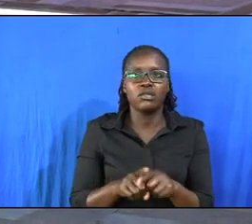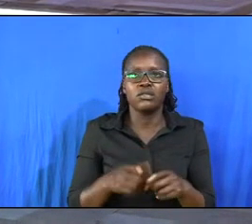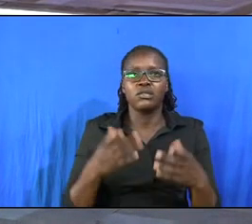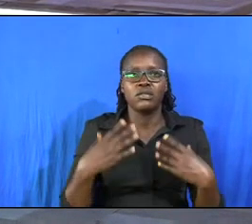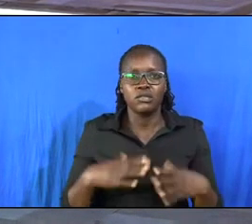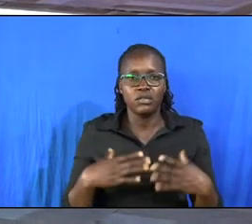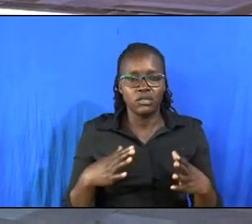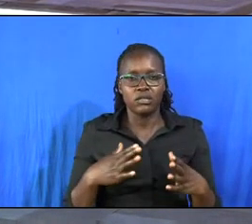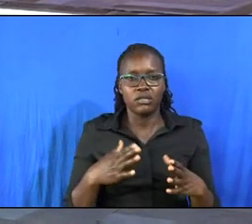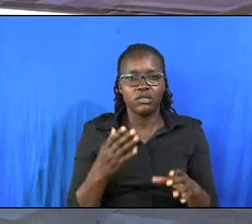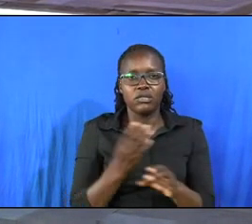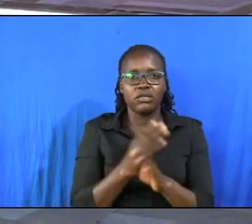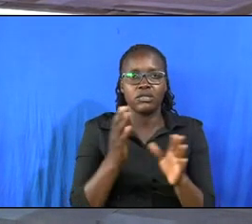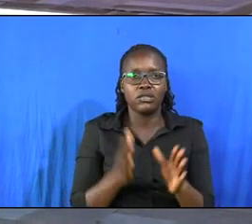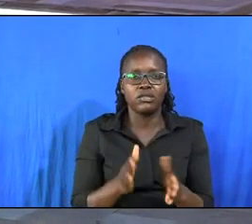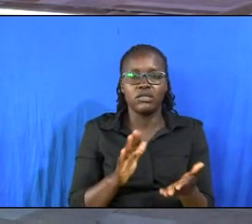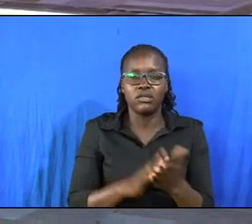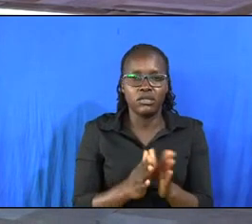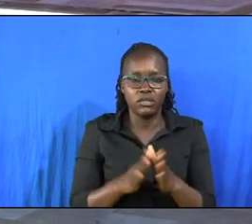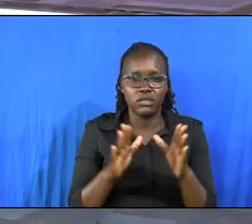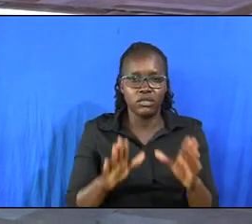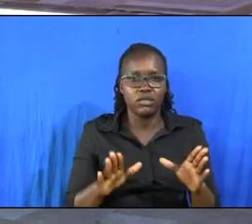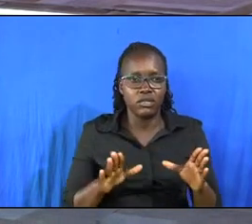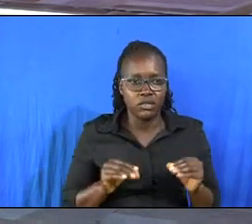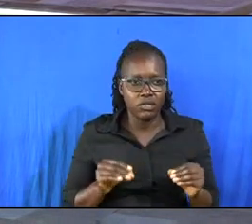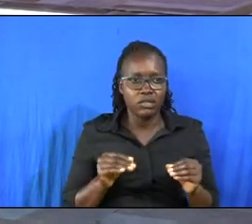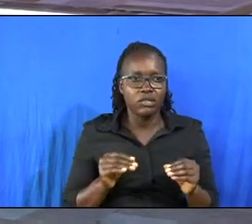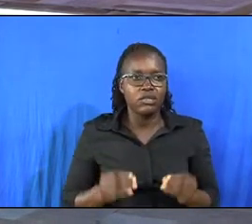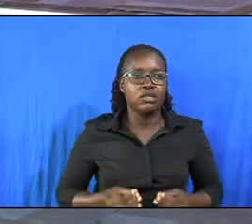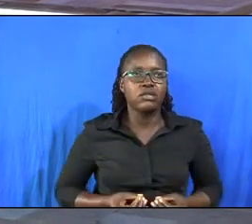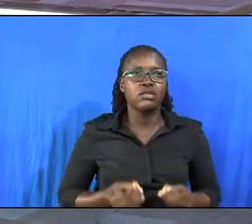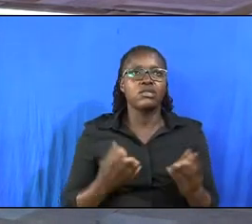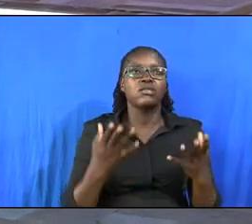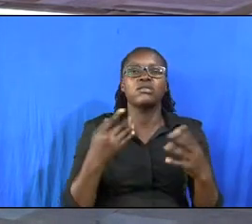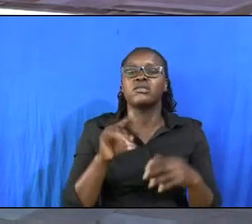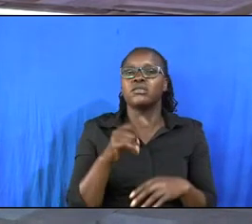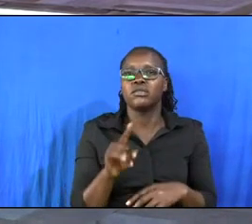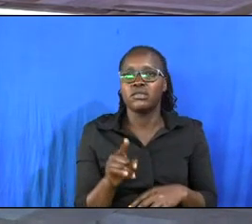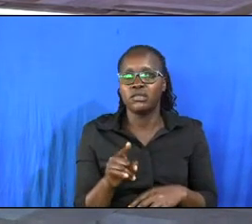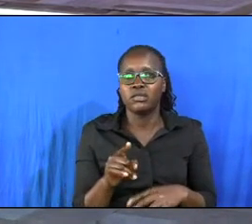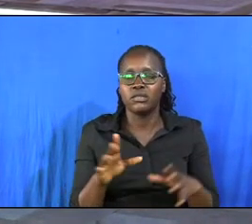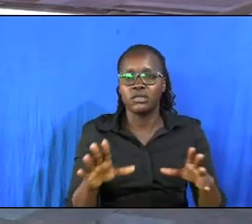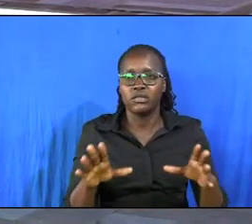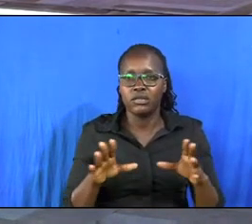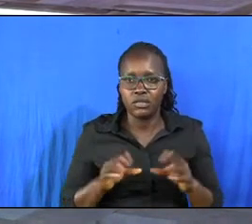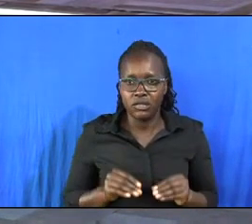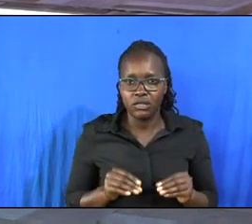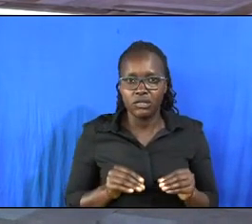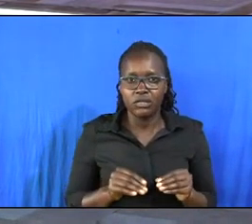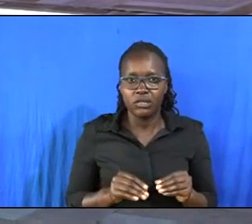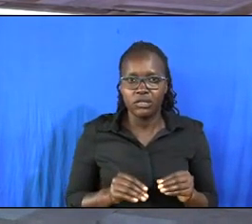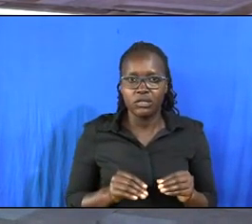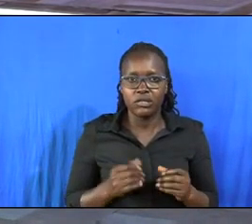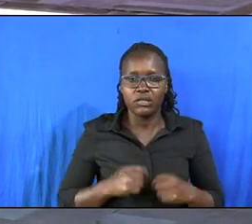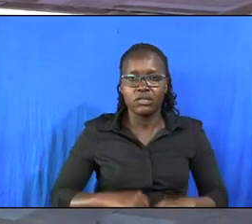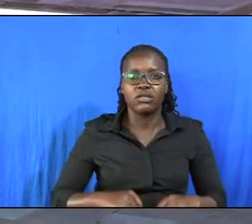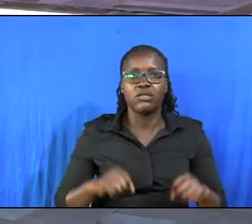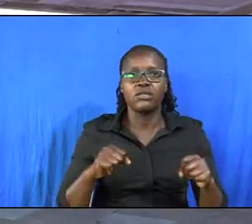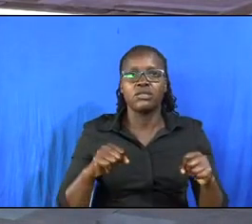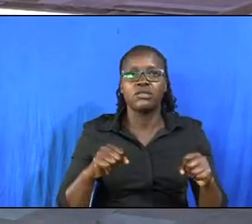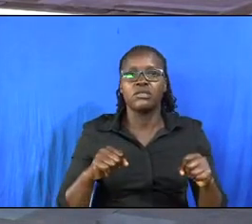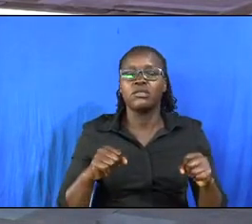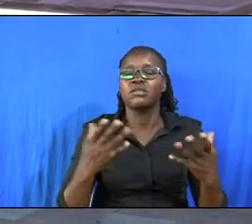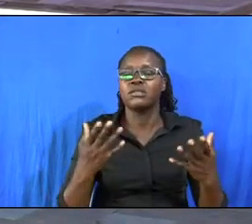you being a Christian, accept to sacrifice yourself, accept to give your body to Christ